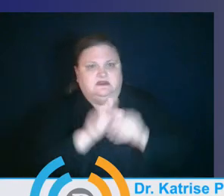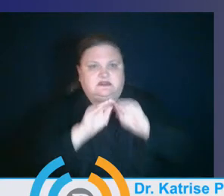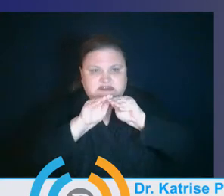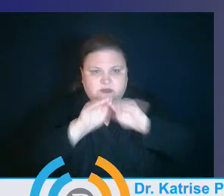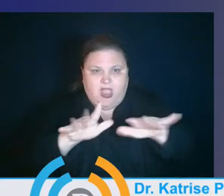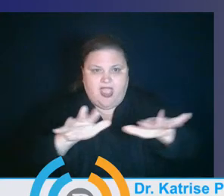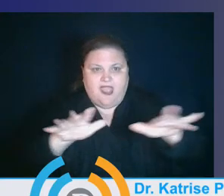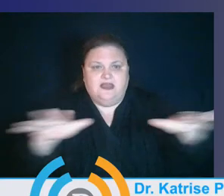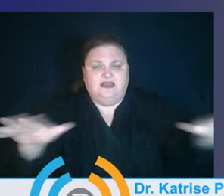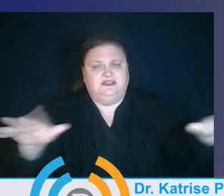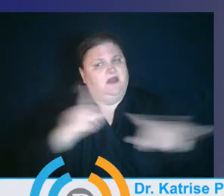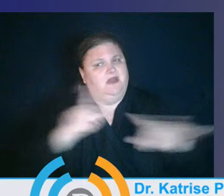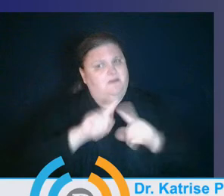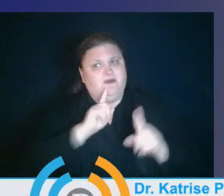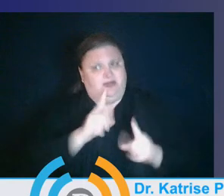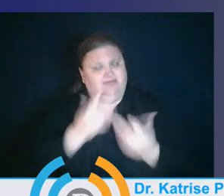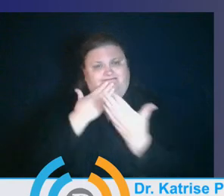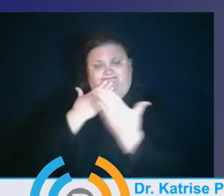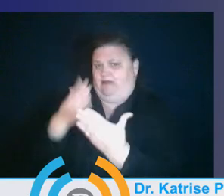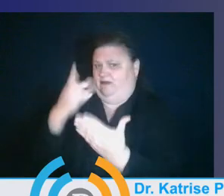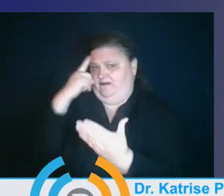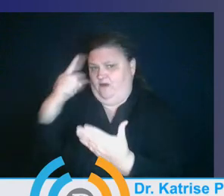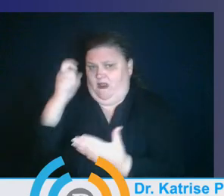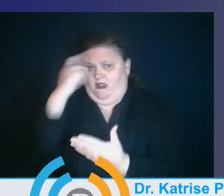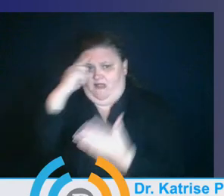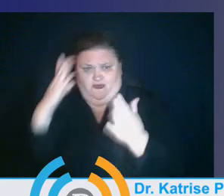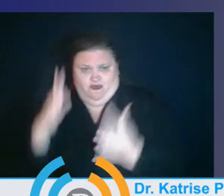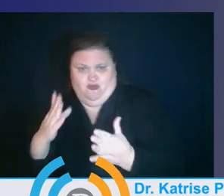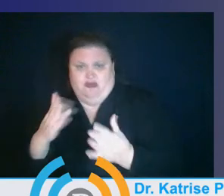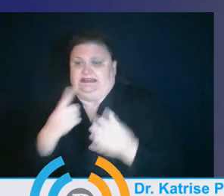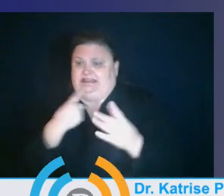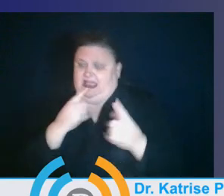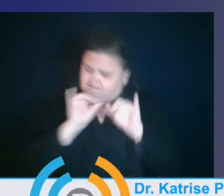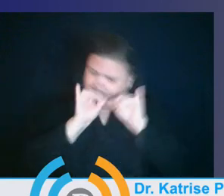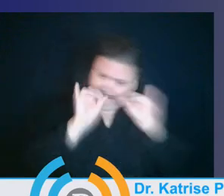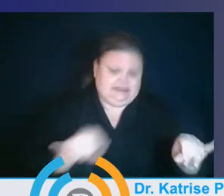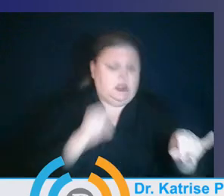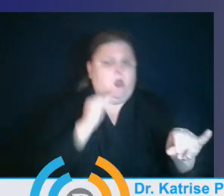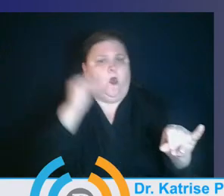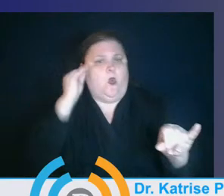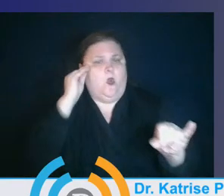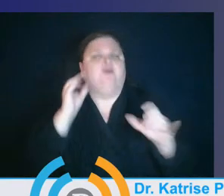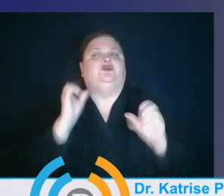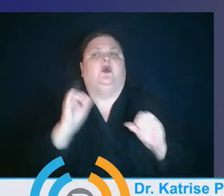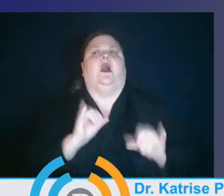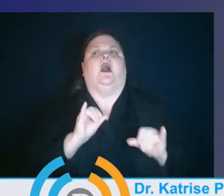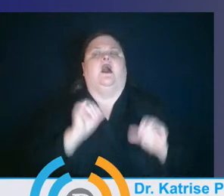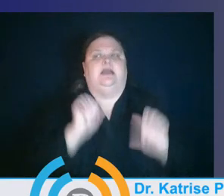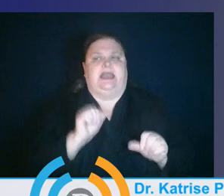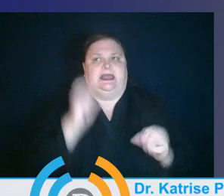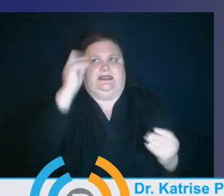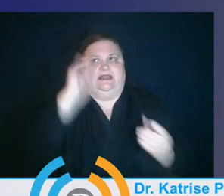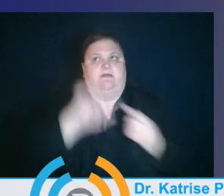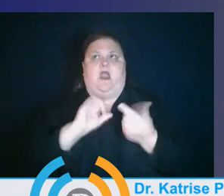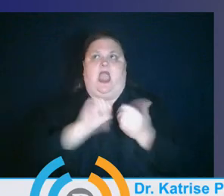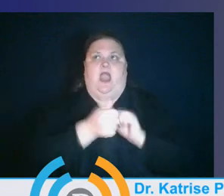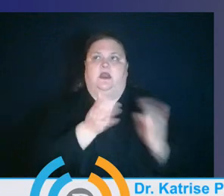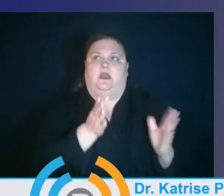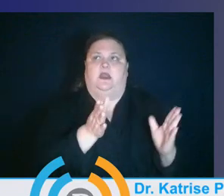so that we could learn more about the virus and reposition ourselves in order to do things and serve our communities.